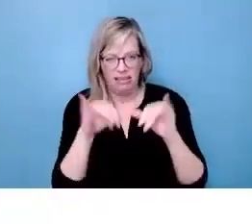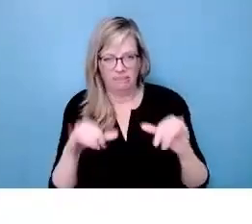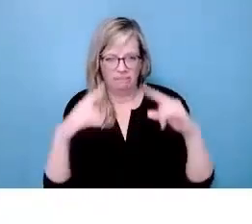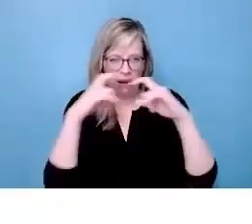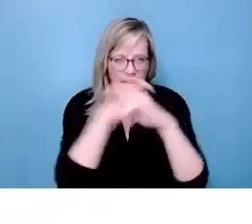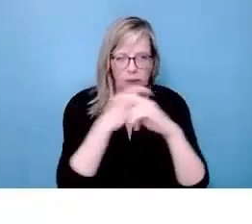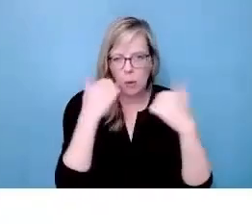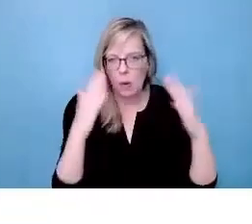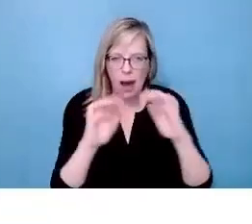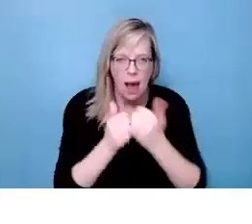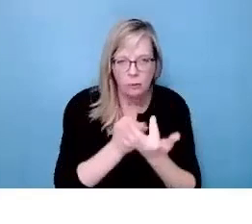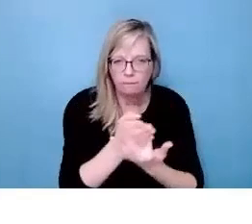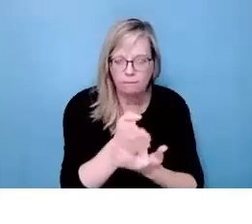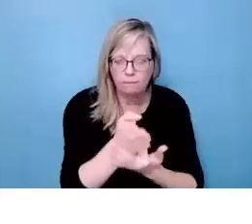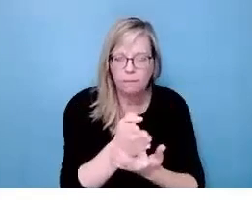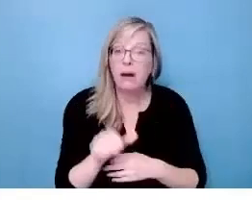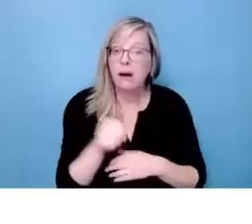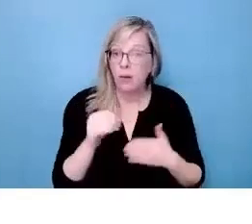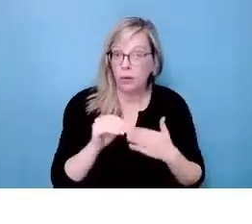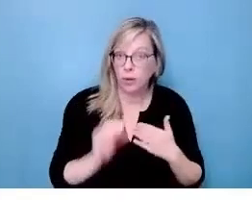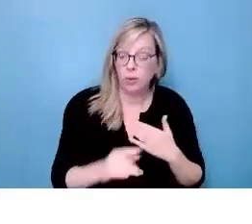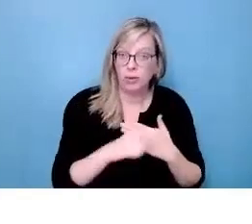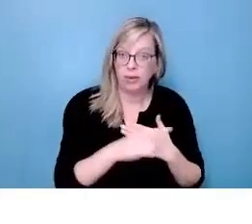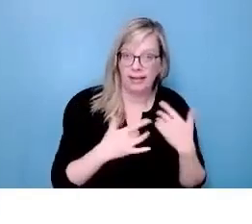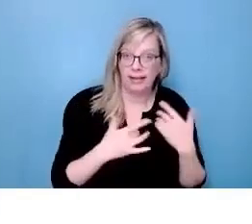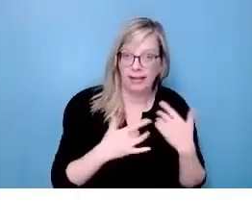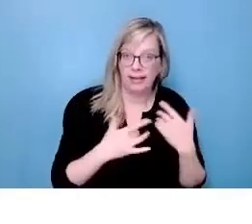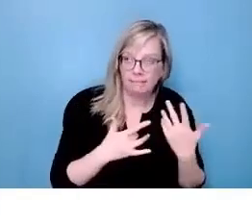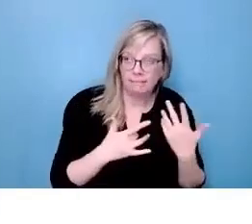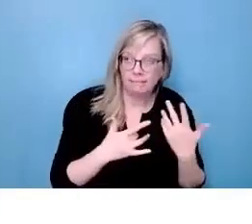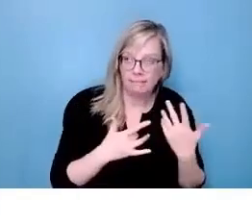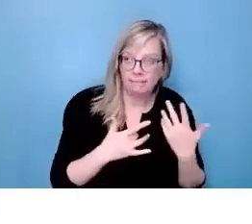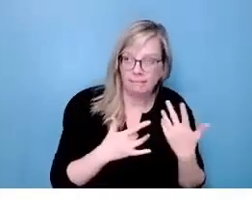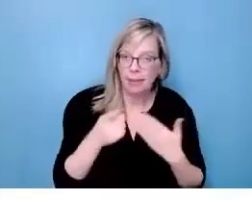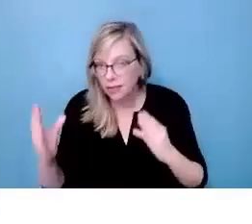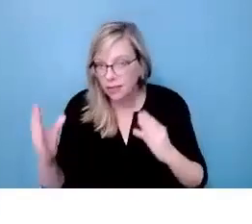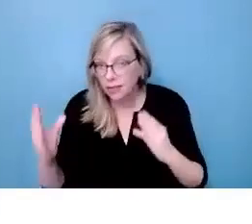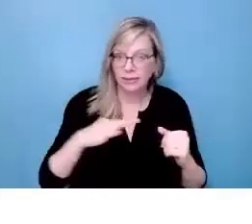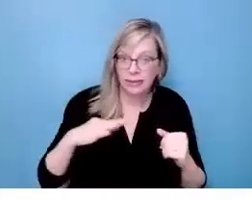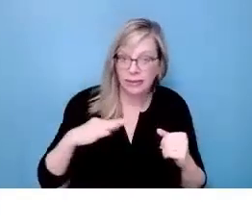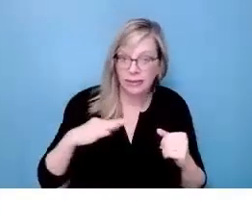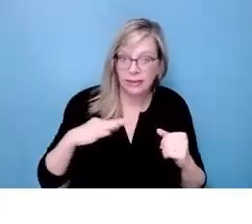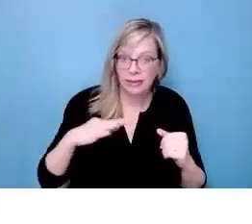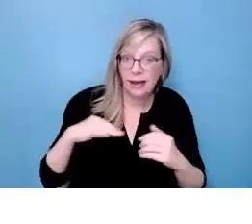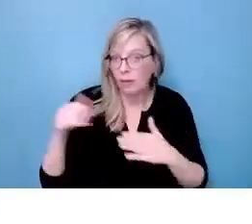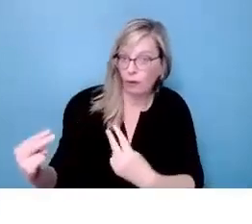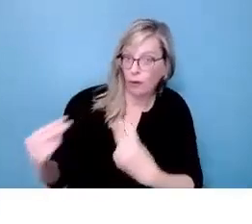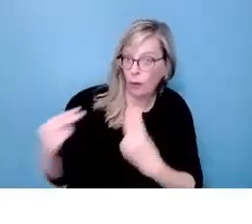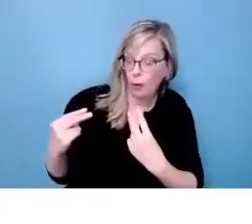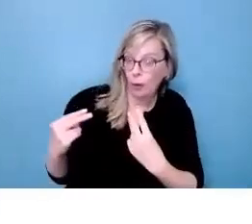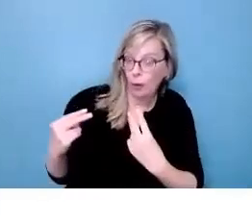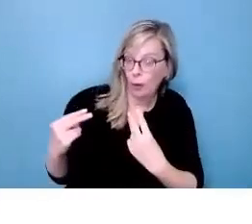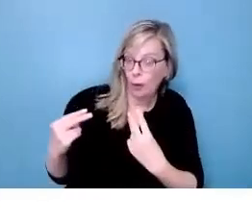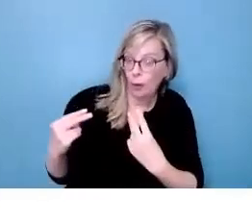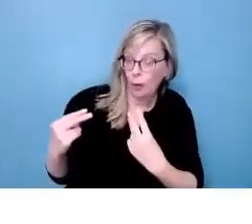complex process I just mentioned. Others are worried about the perception that faculty, staff, and other students might have